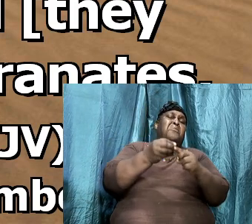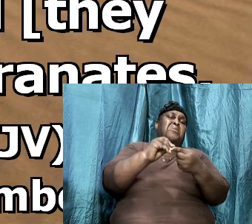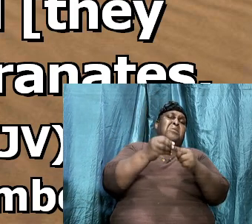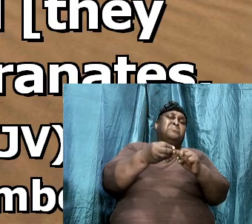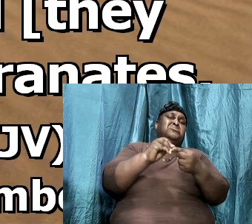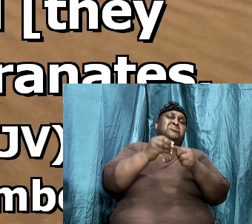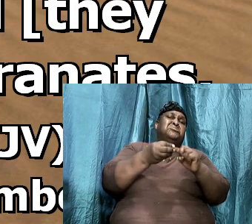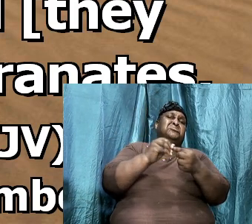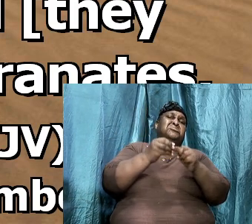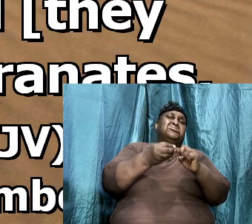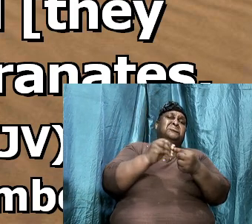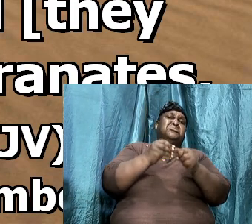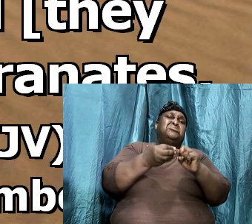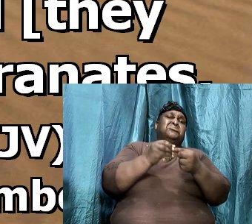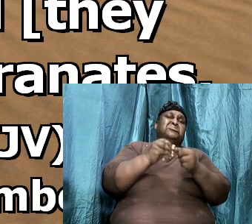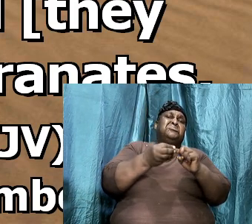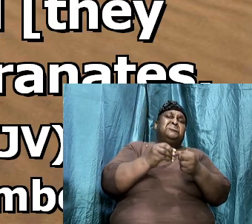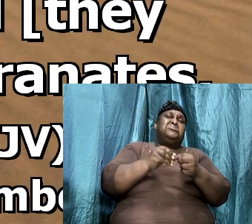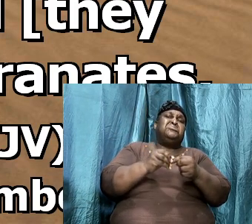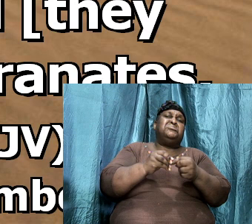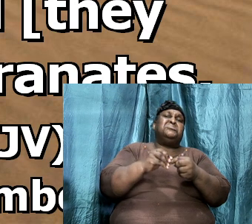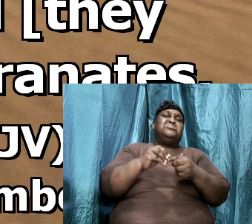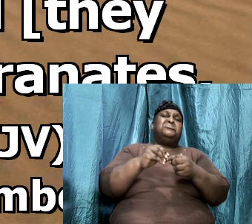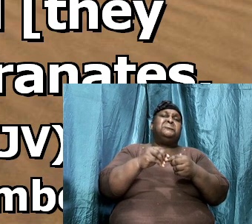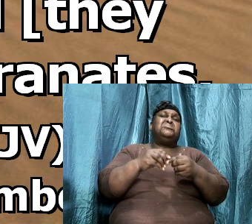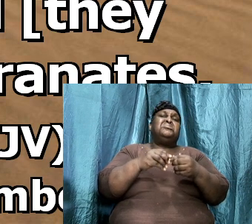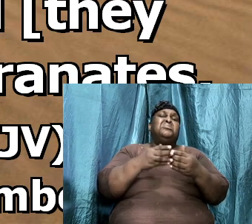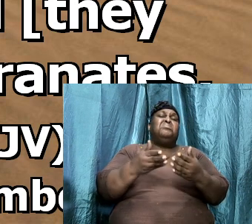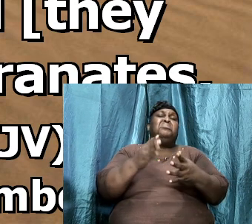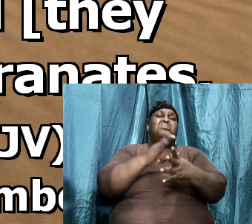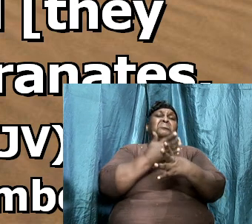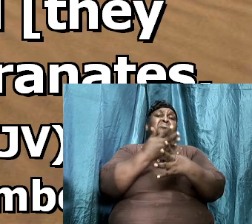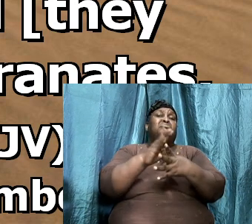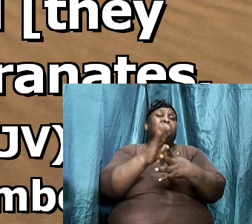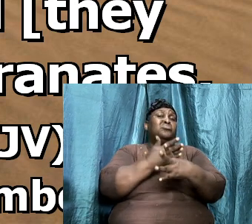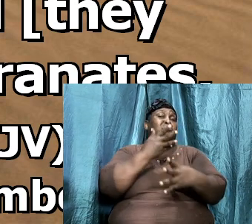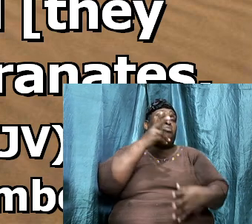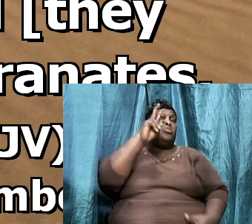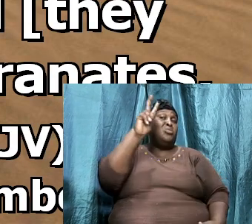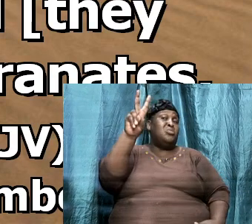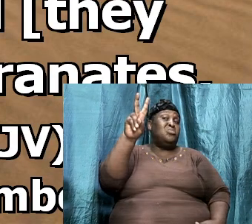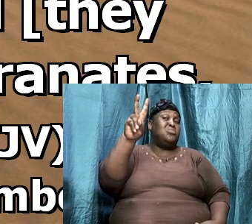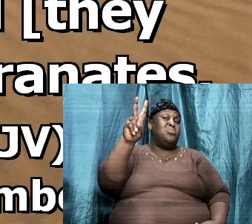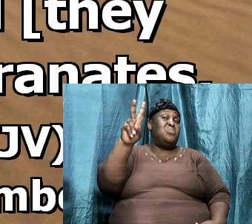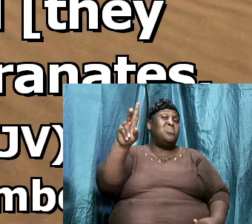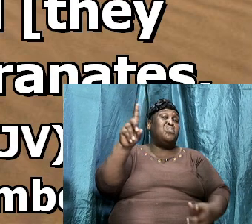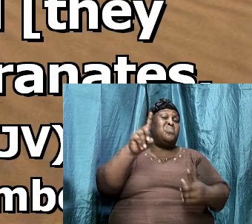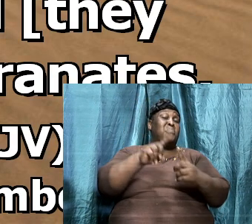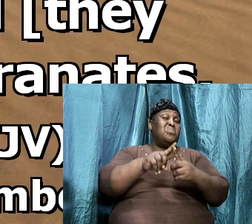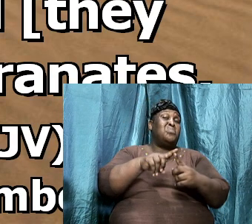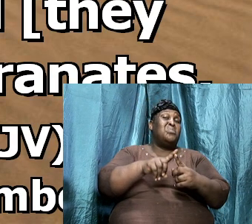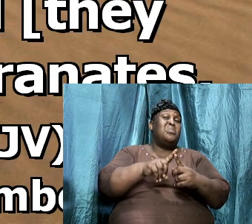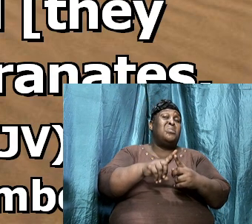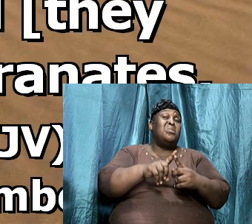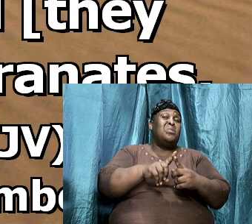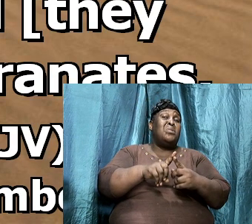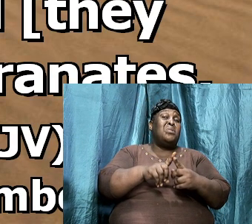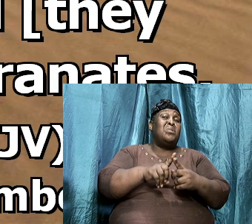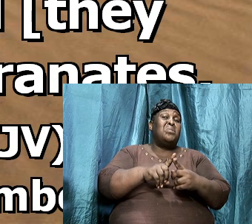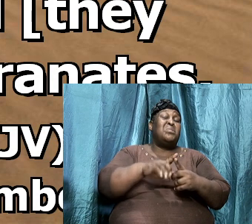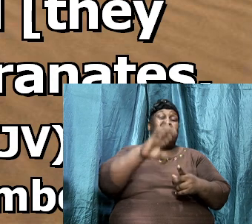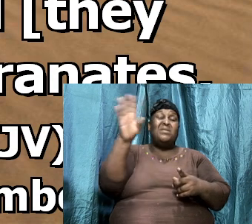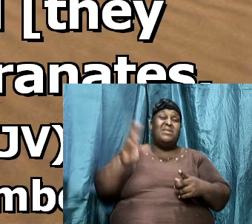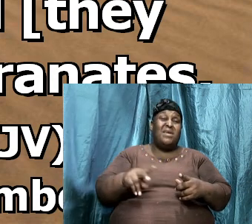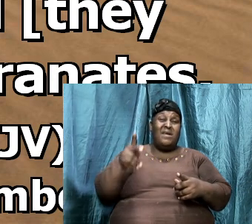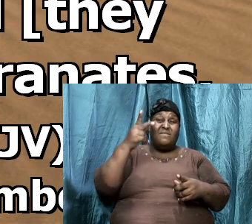bear it between two upon a staff. I have never seen a grape bunch yet